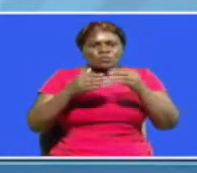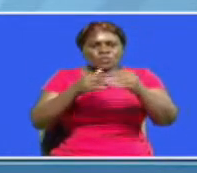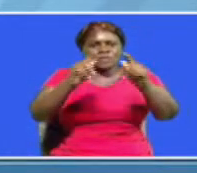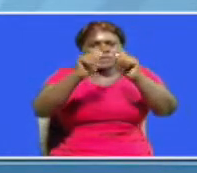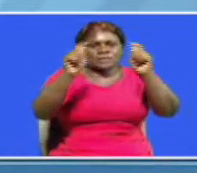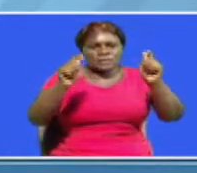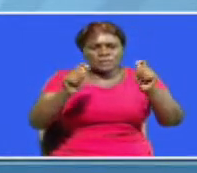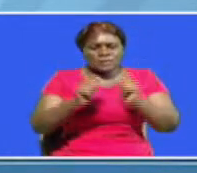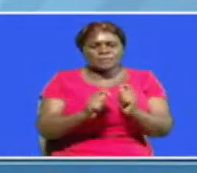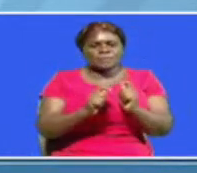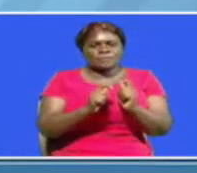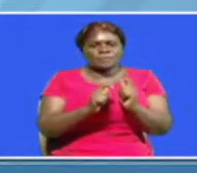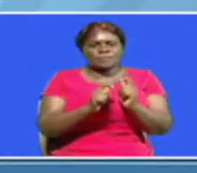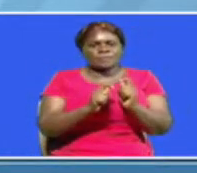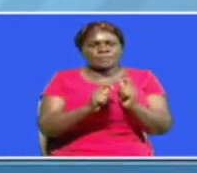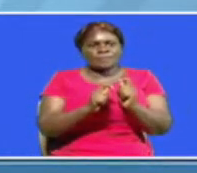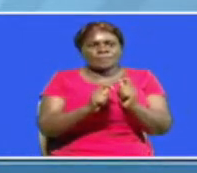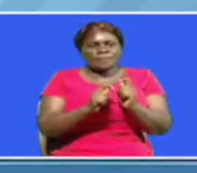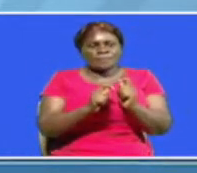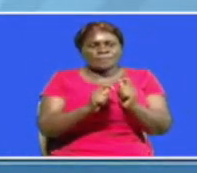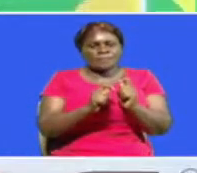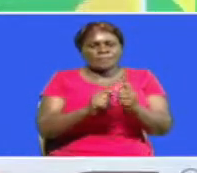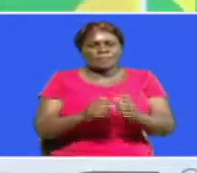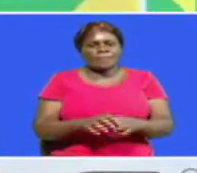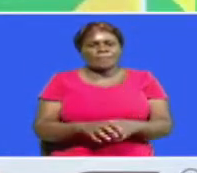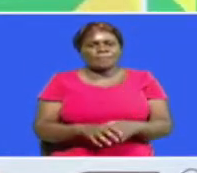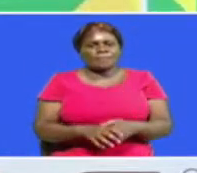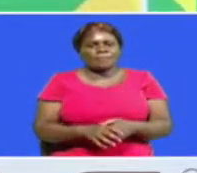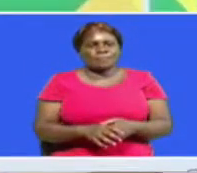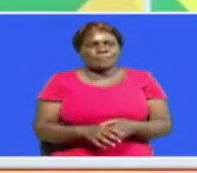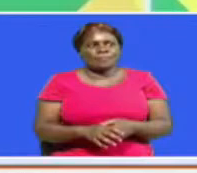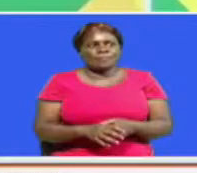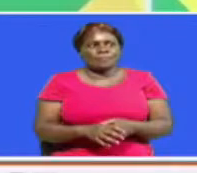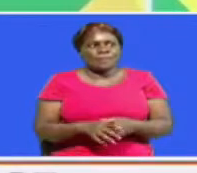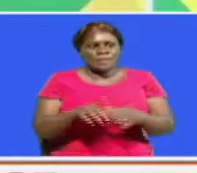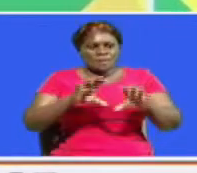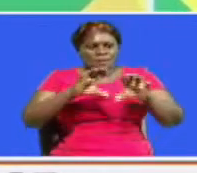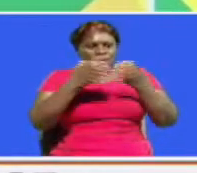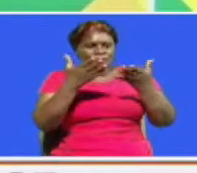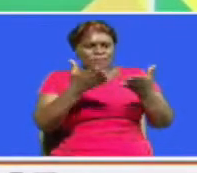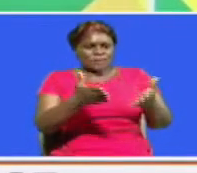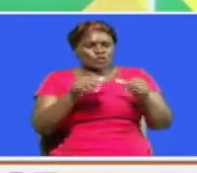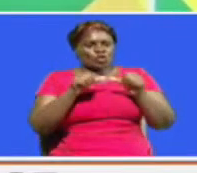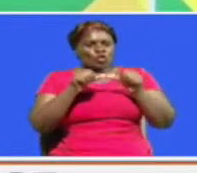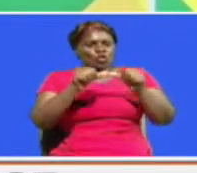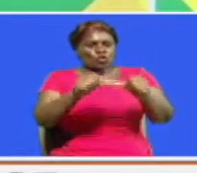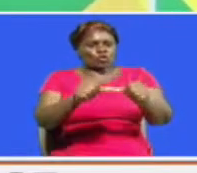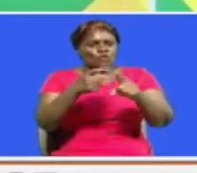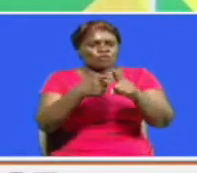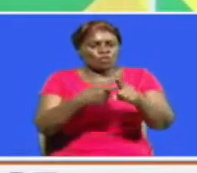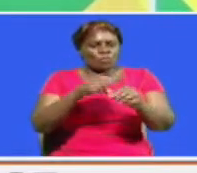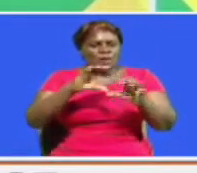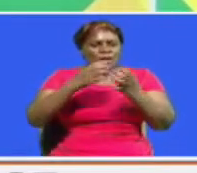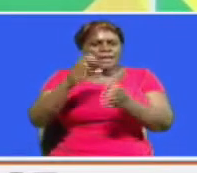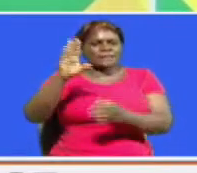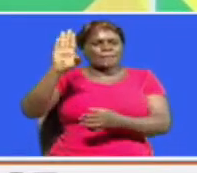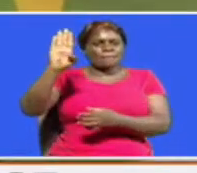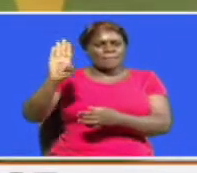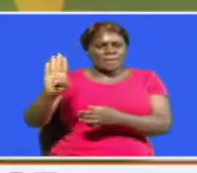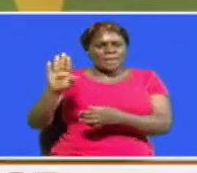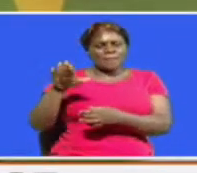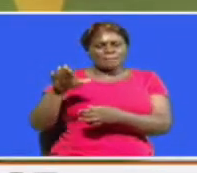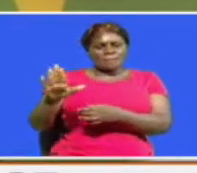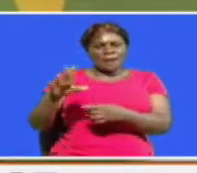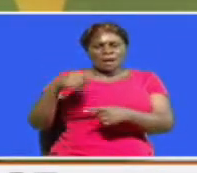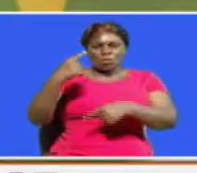both grassroots and elite levels. In this class, they consistent from class D. And they have